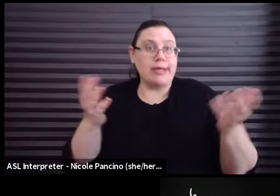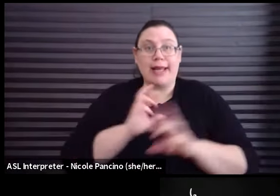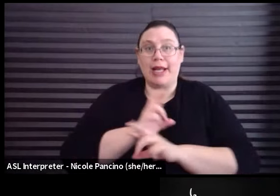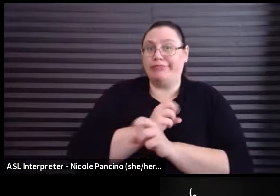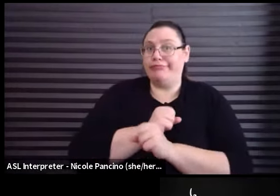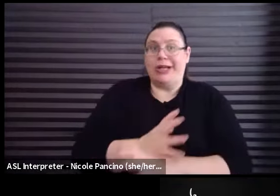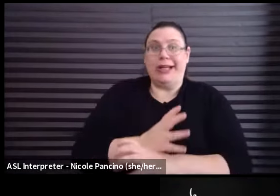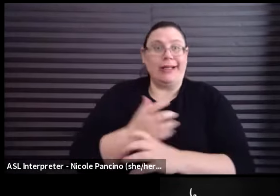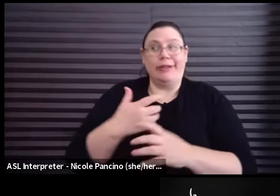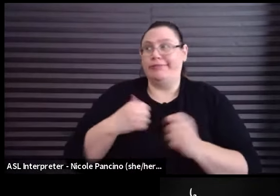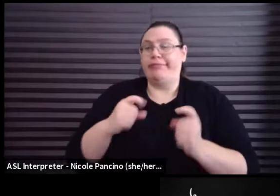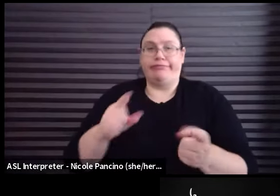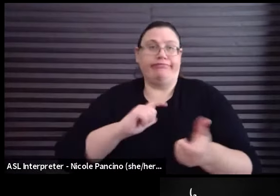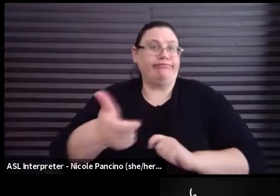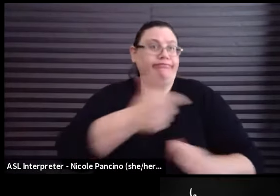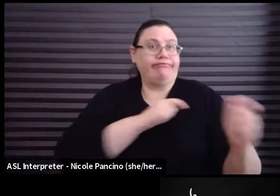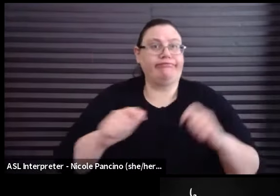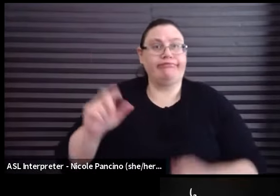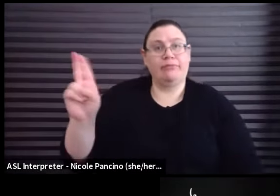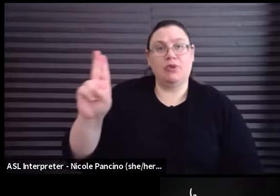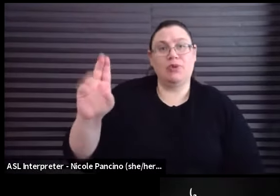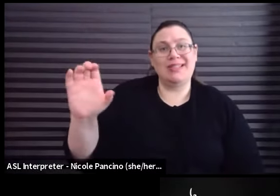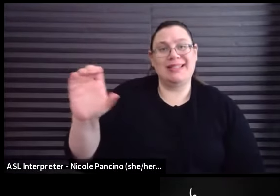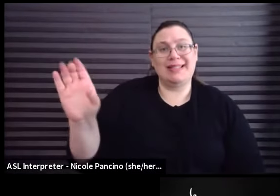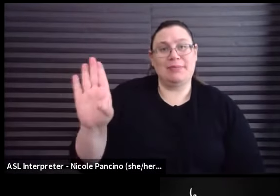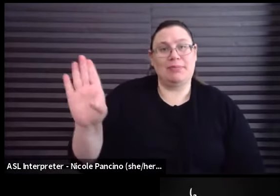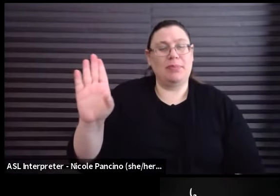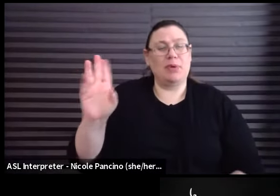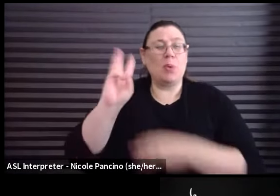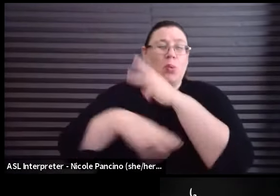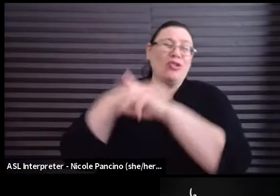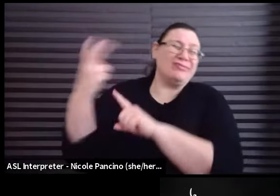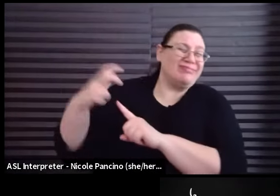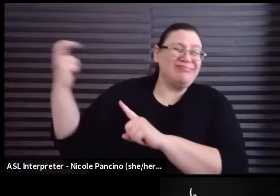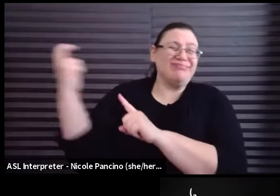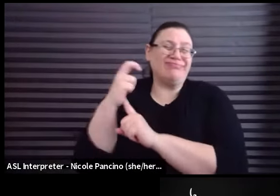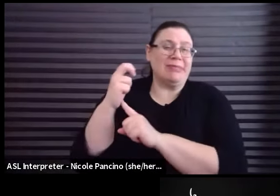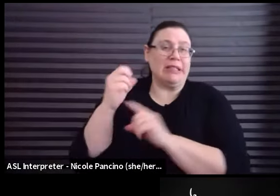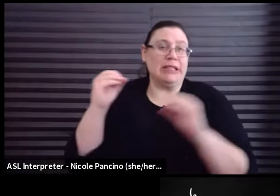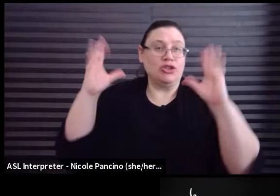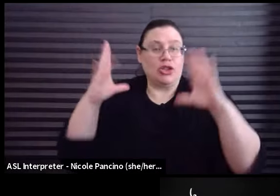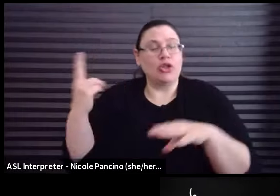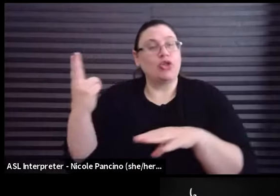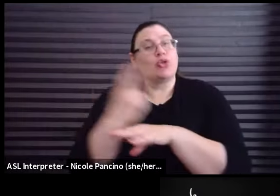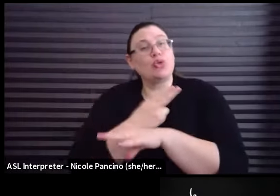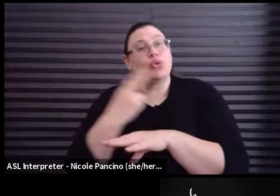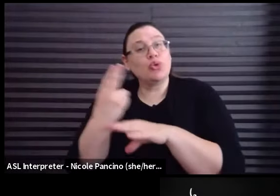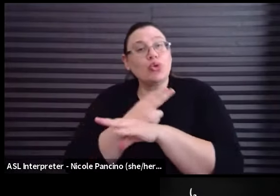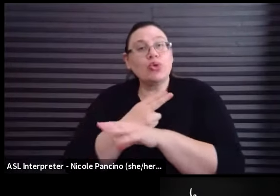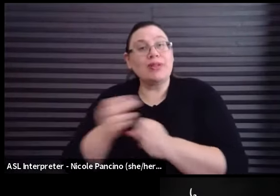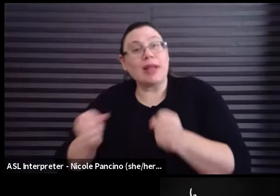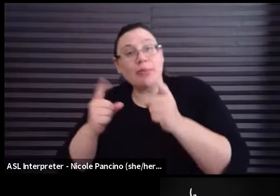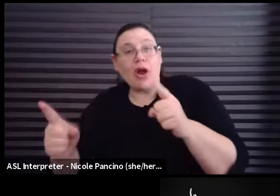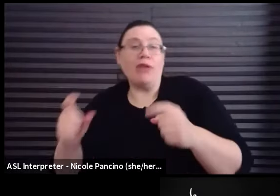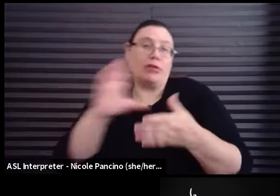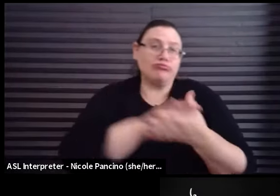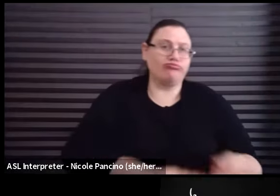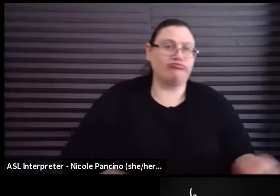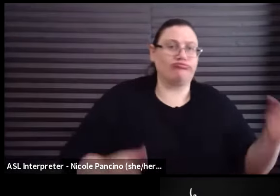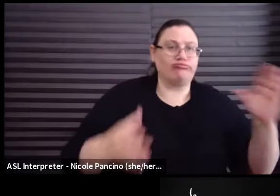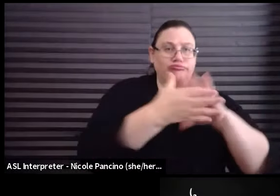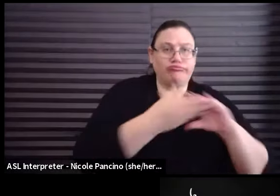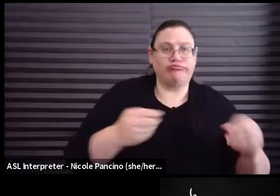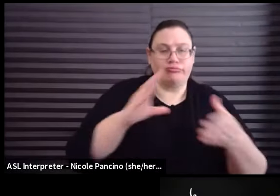receive. UCB's world-class instructors use improv and storytelling as a lens through which to train a